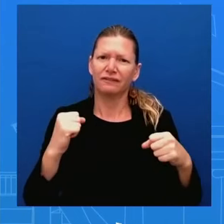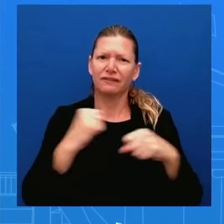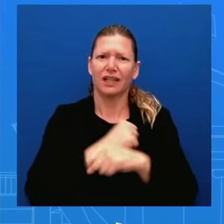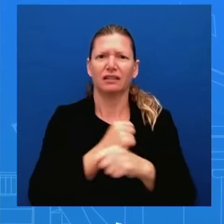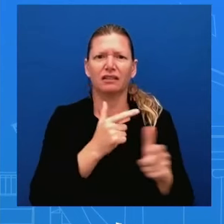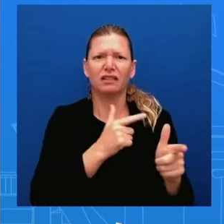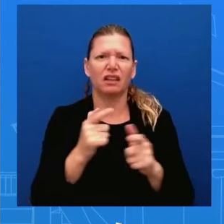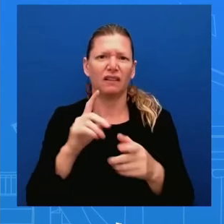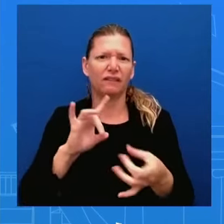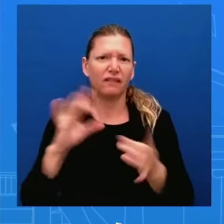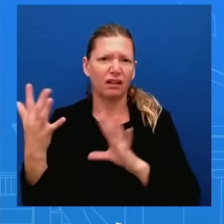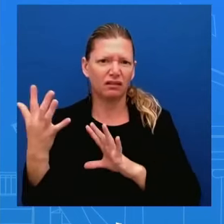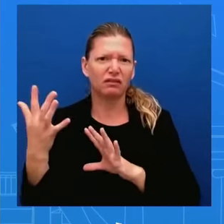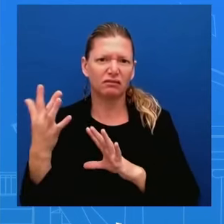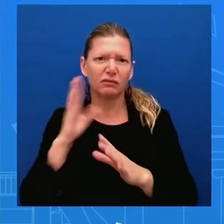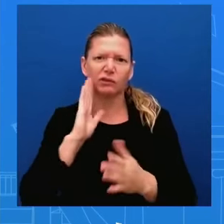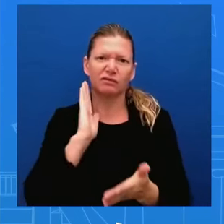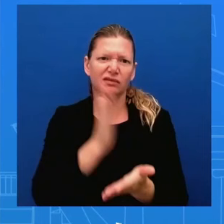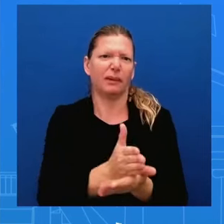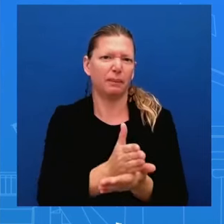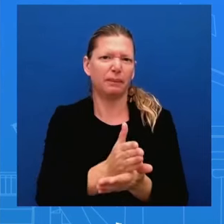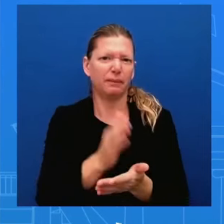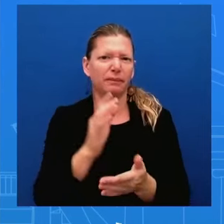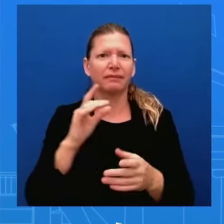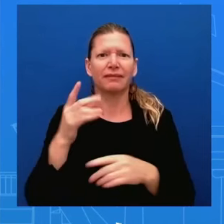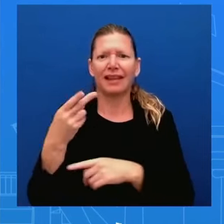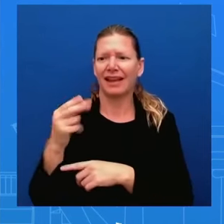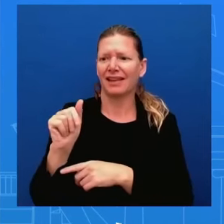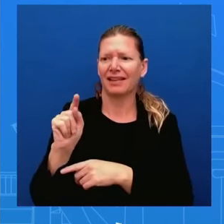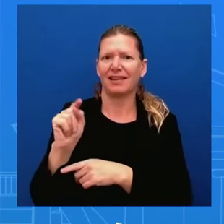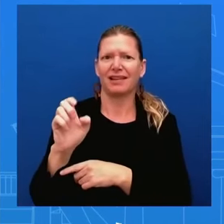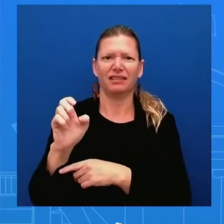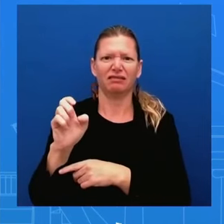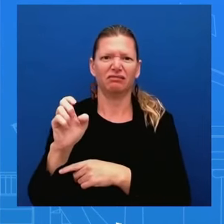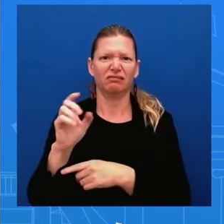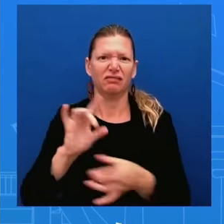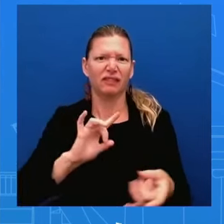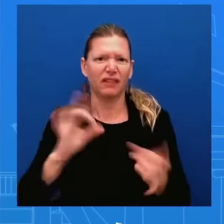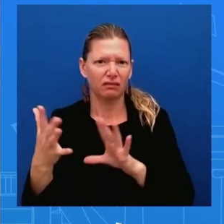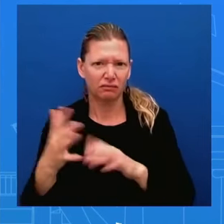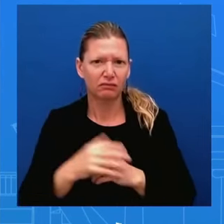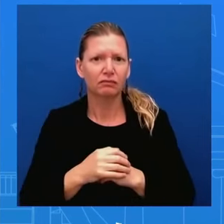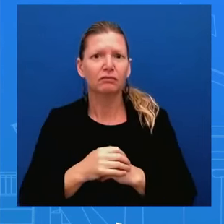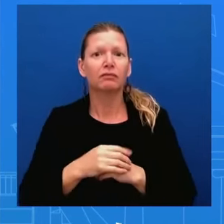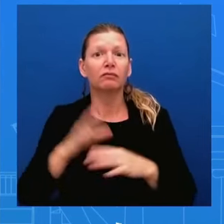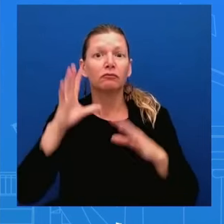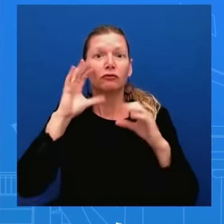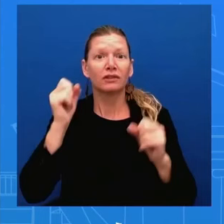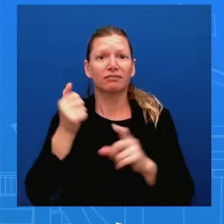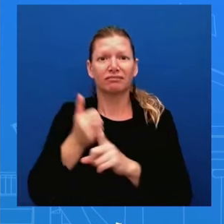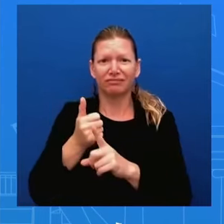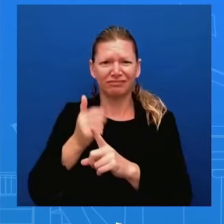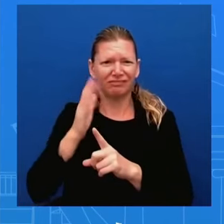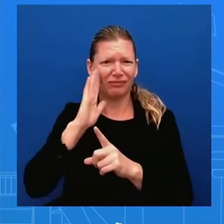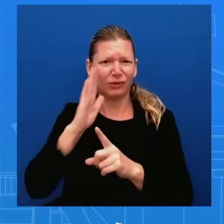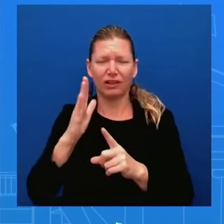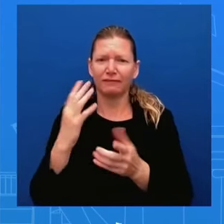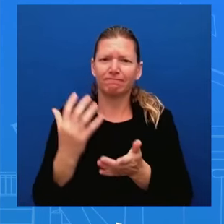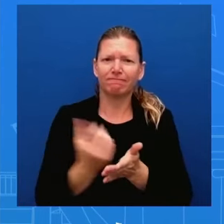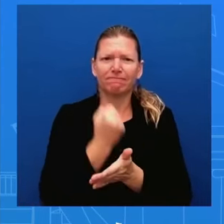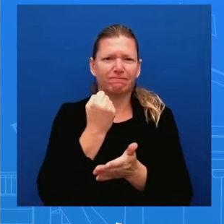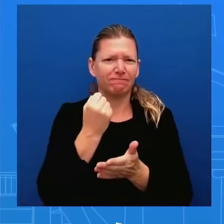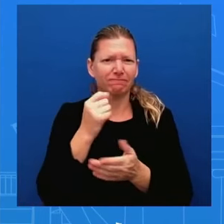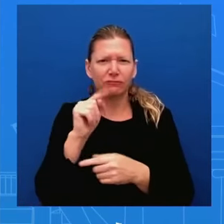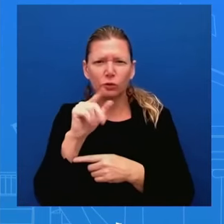his disposal to end the epidemic of gun violence affecting buffalo and communities nationwide with that